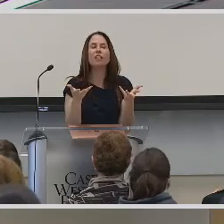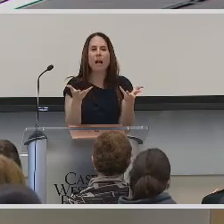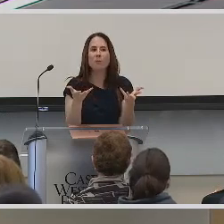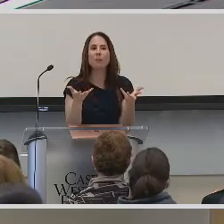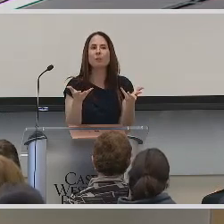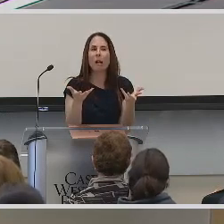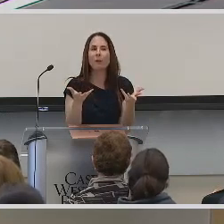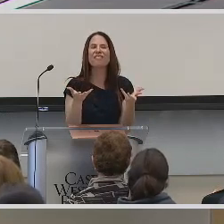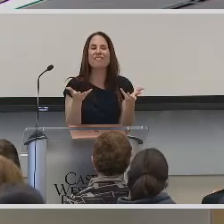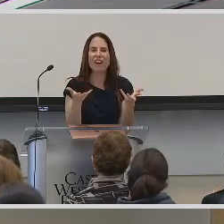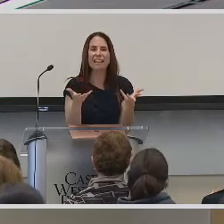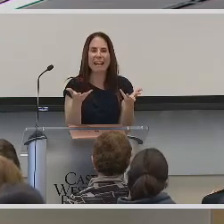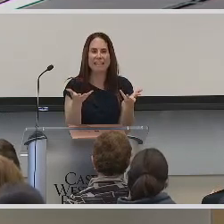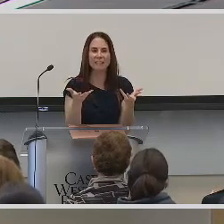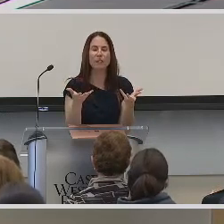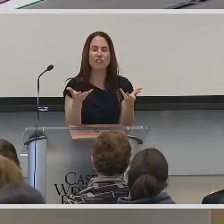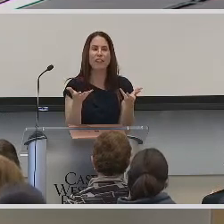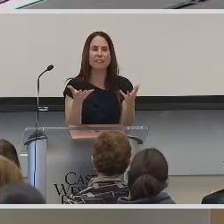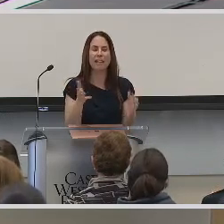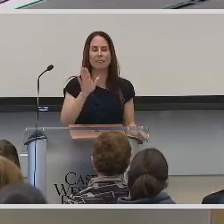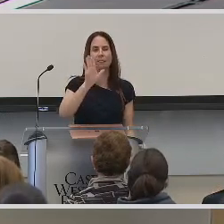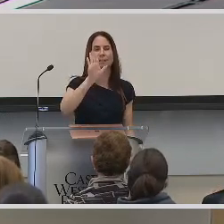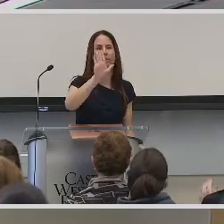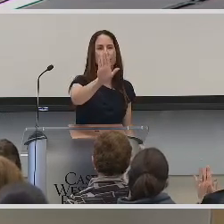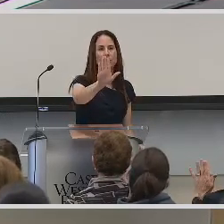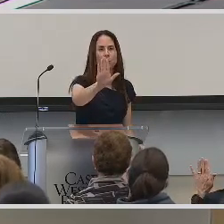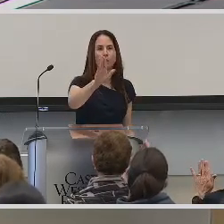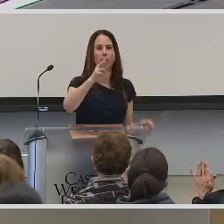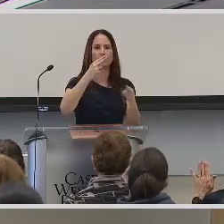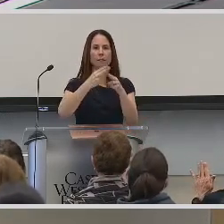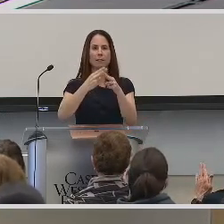And your eyebrows go down at the very end. So let's try this again.